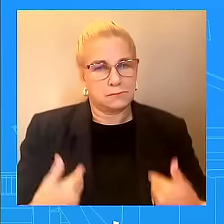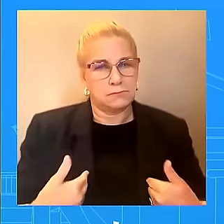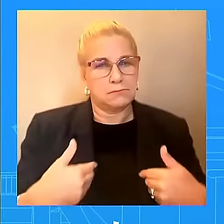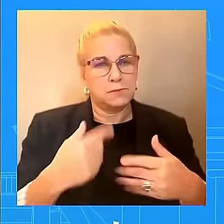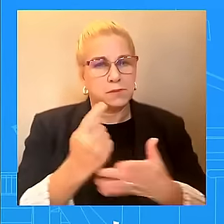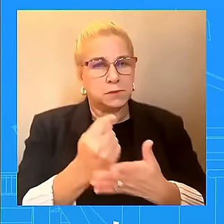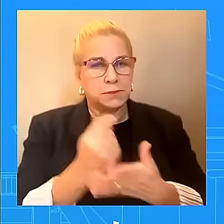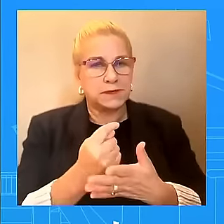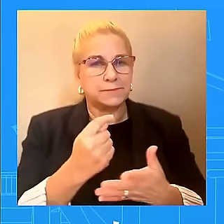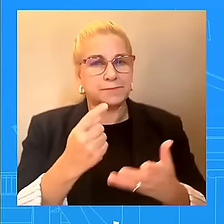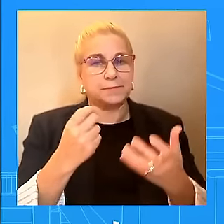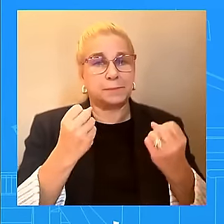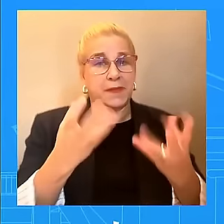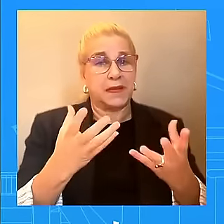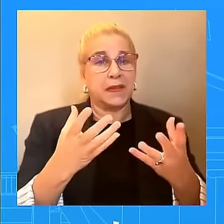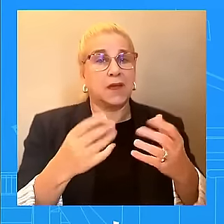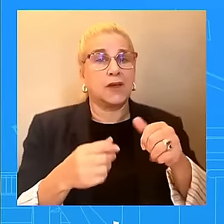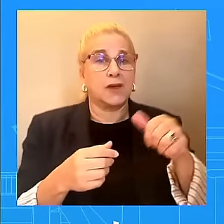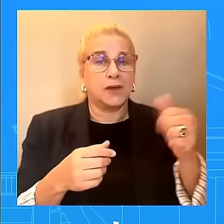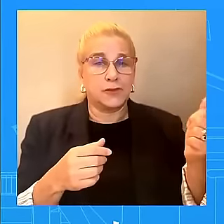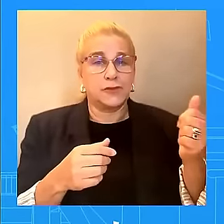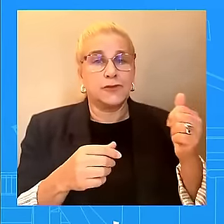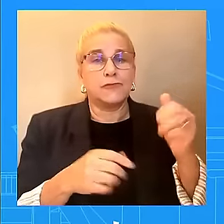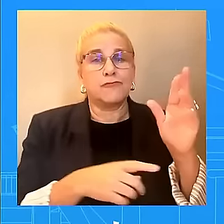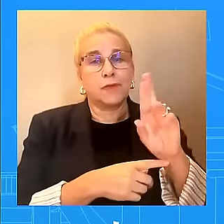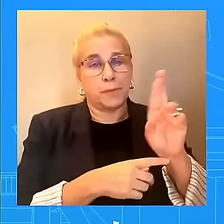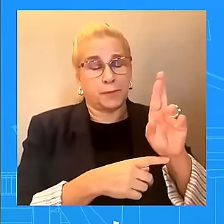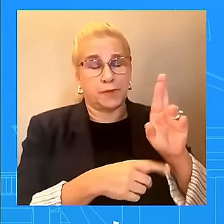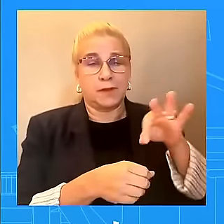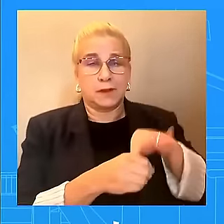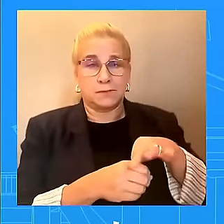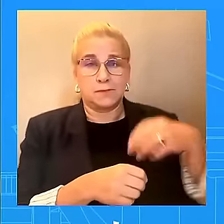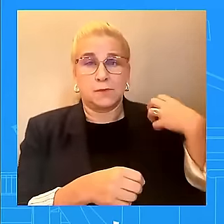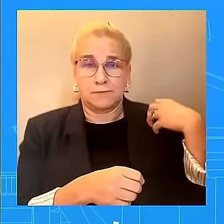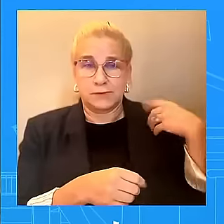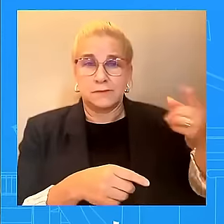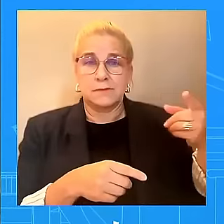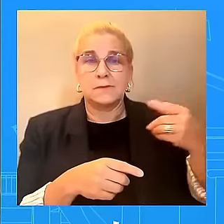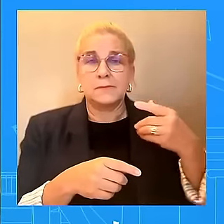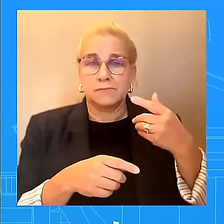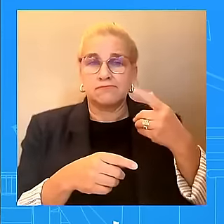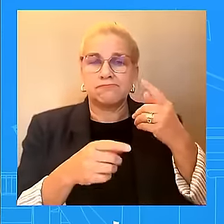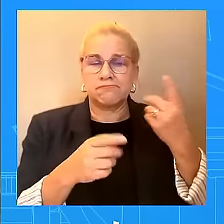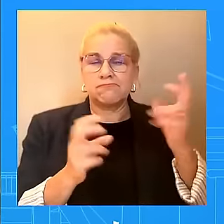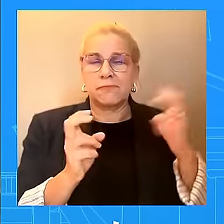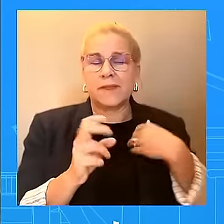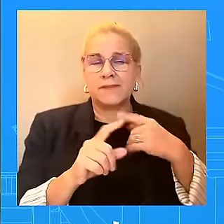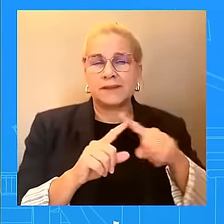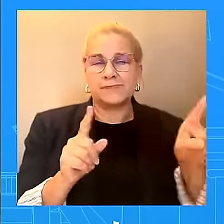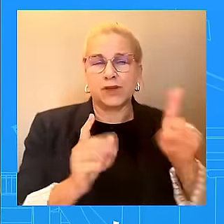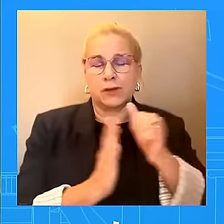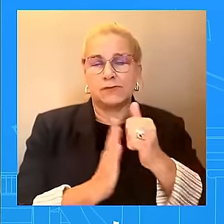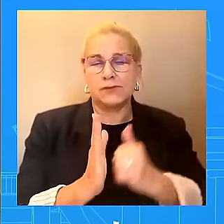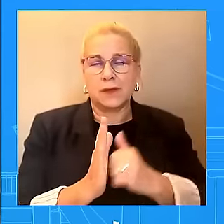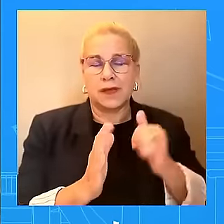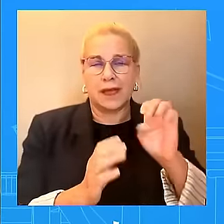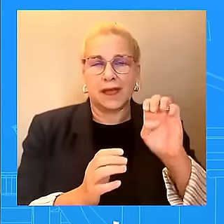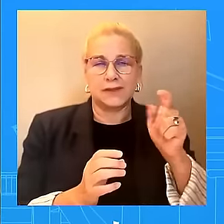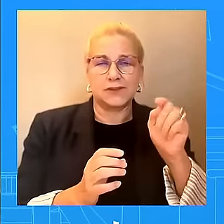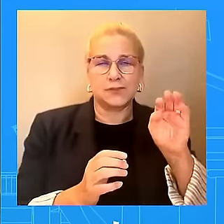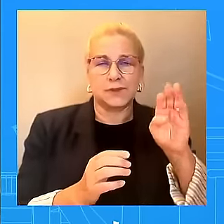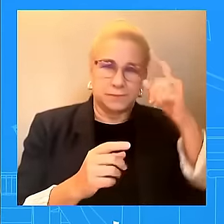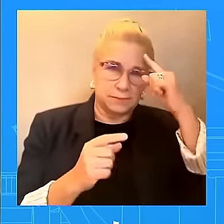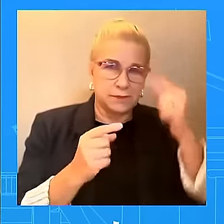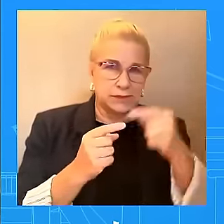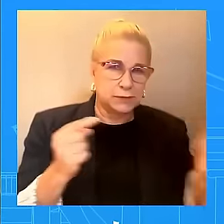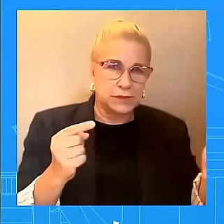and we will continue to enforce federal law, support hospitals complying with the obligations and defend the administration's long-standing